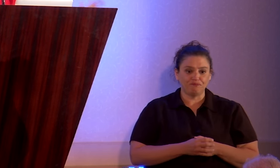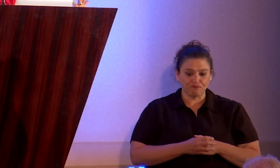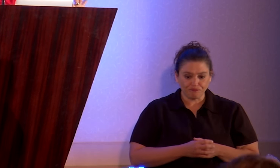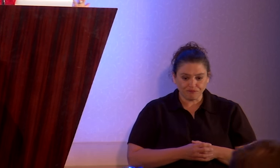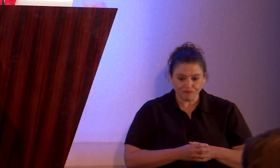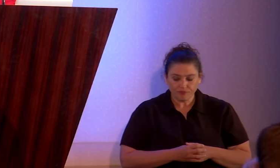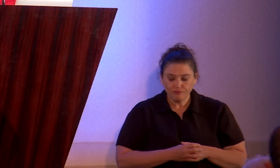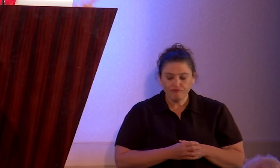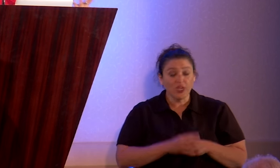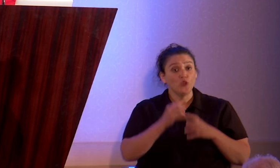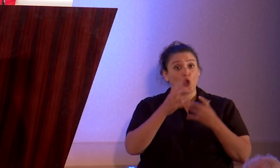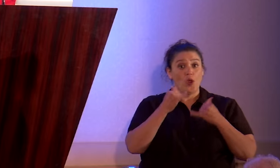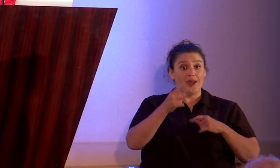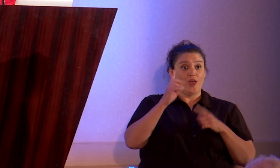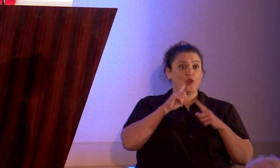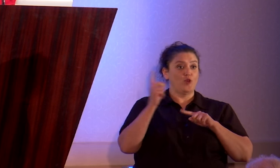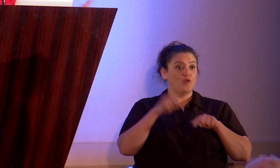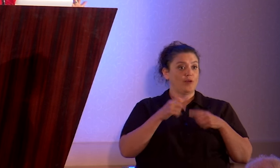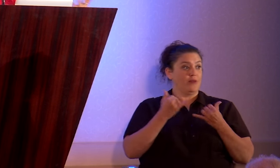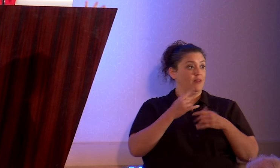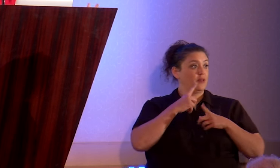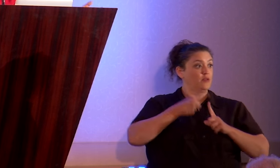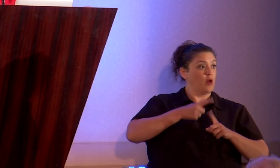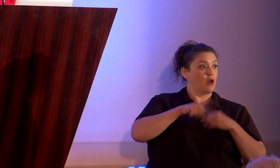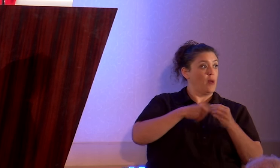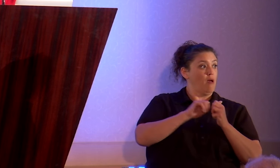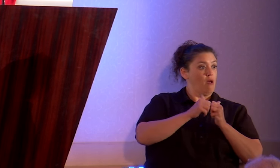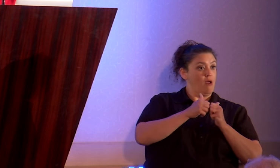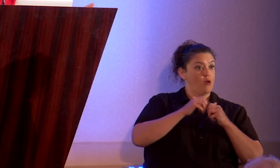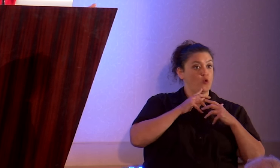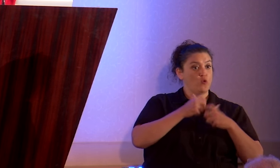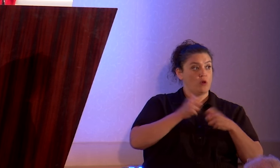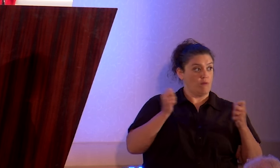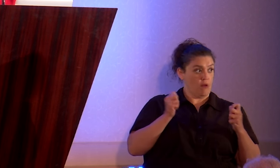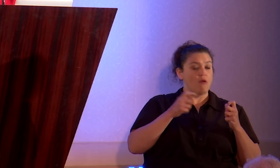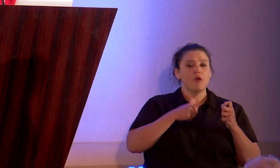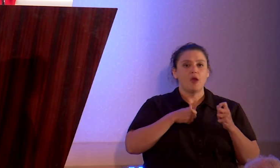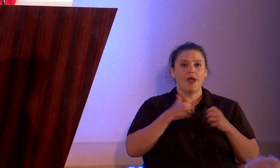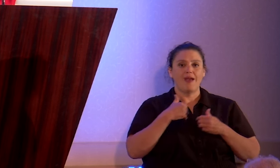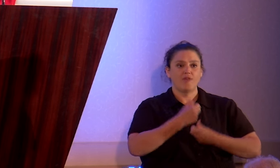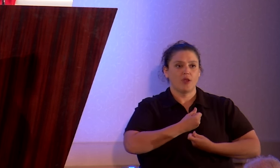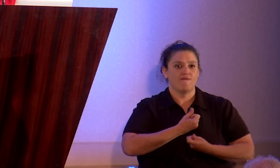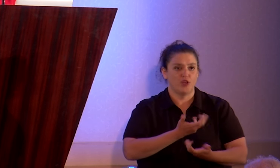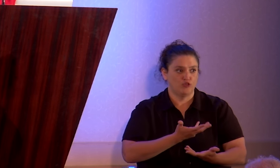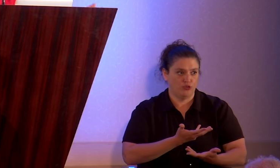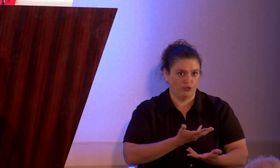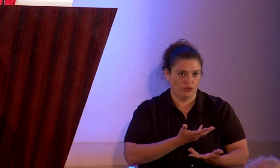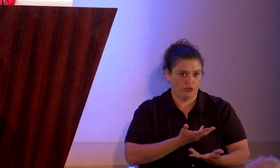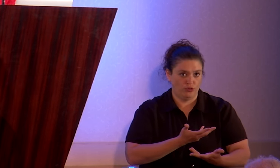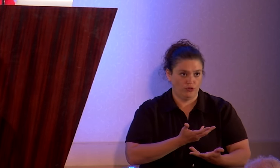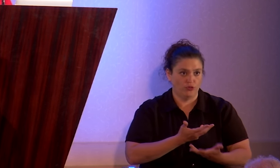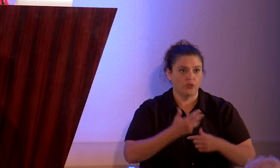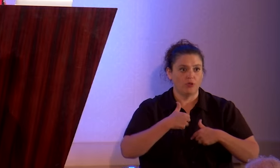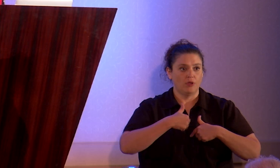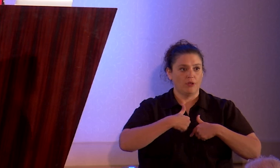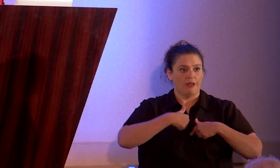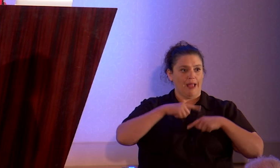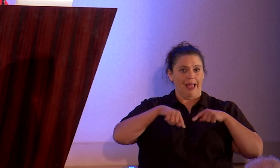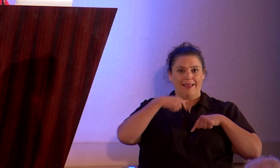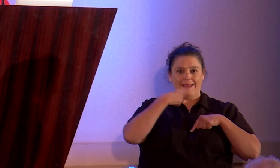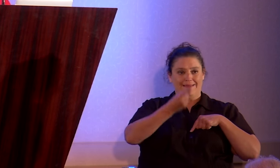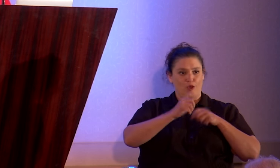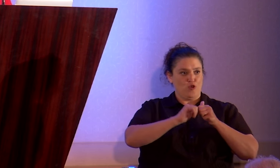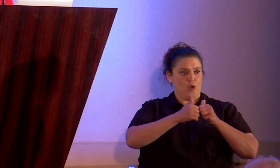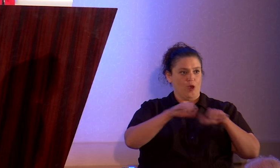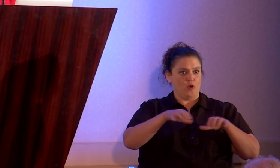So, now that you've come to this talk on how to come out as an atheist, I have a confession to make. I can't tell you how to come out as